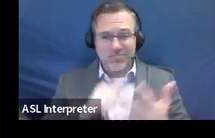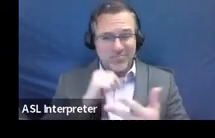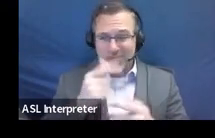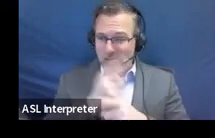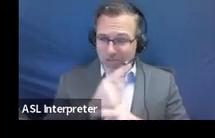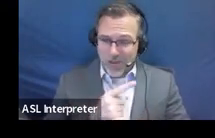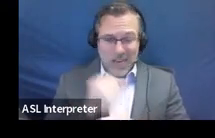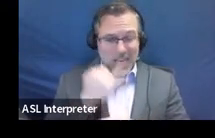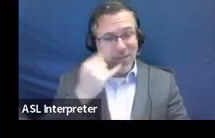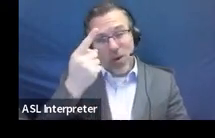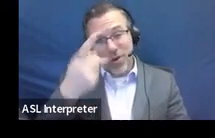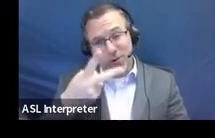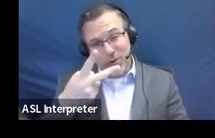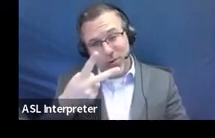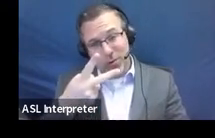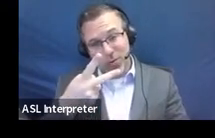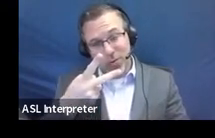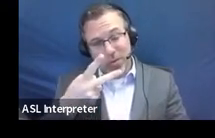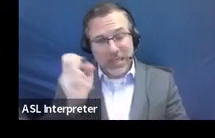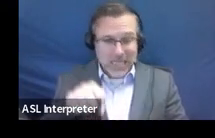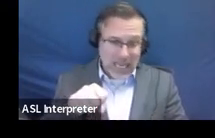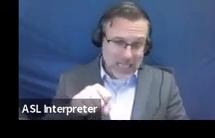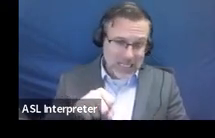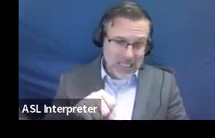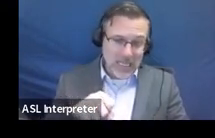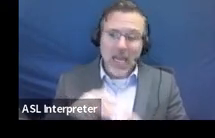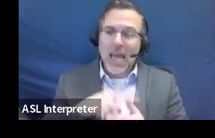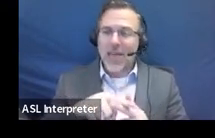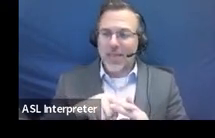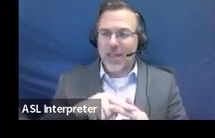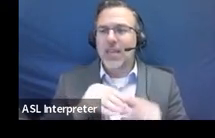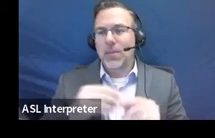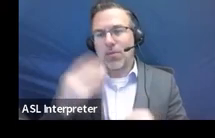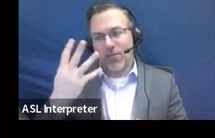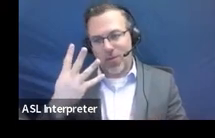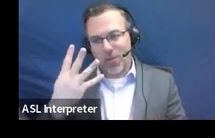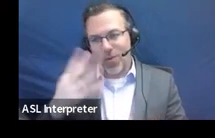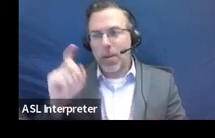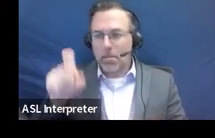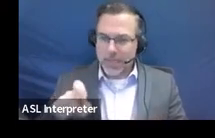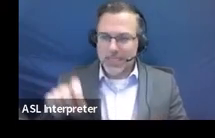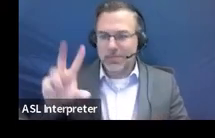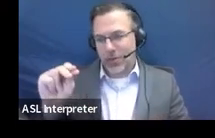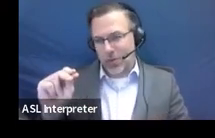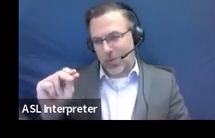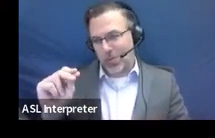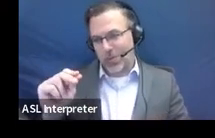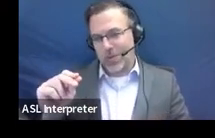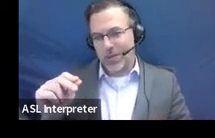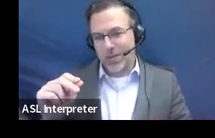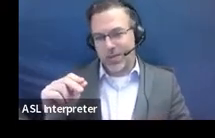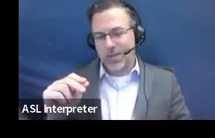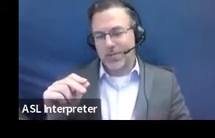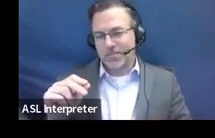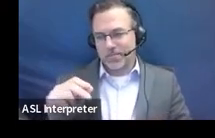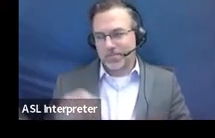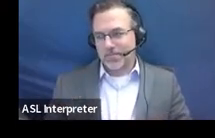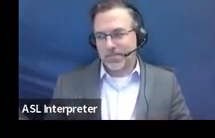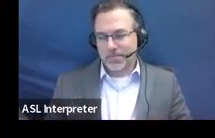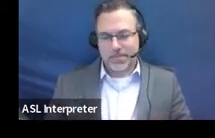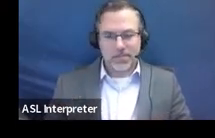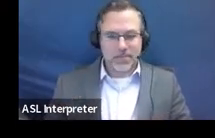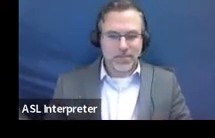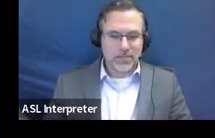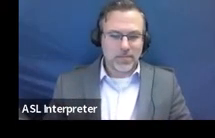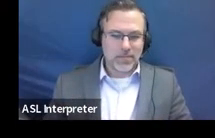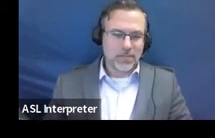part of three is yes, then question four must be no. so then this becomes a no. So